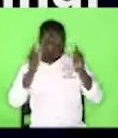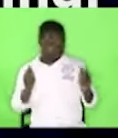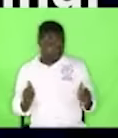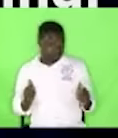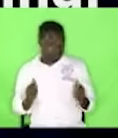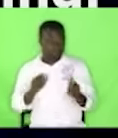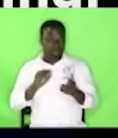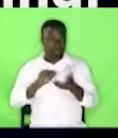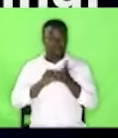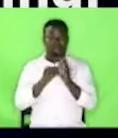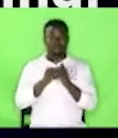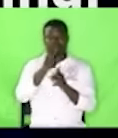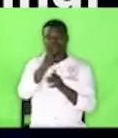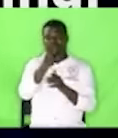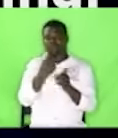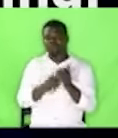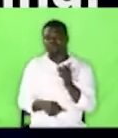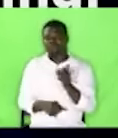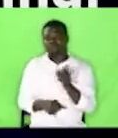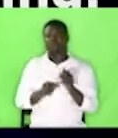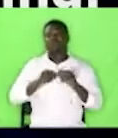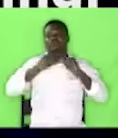you will be what? A blessing.